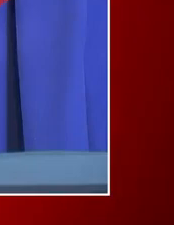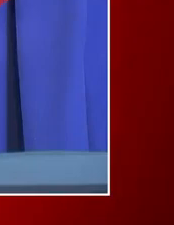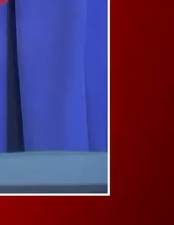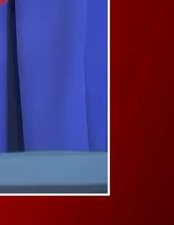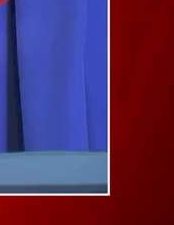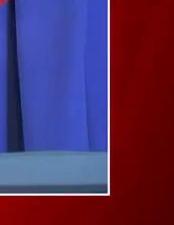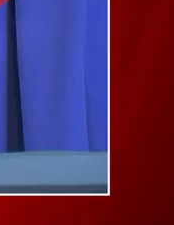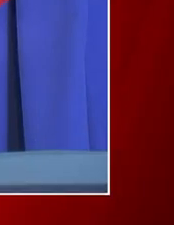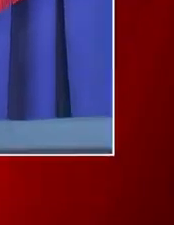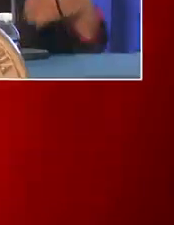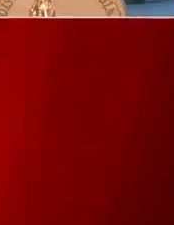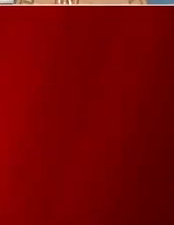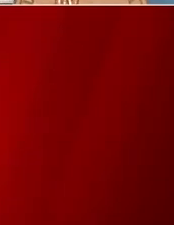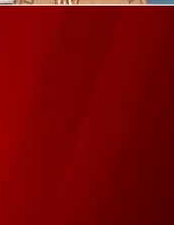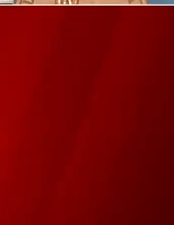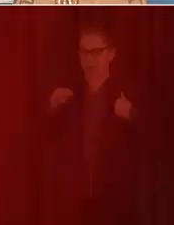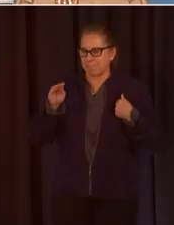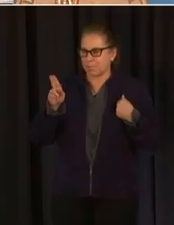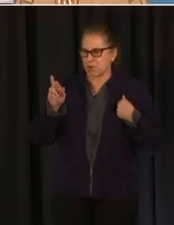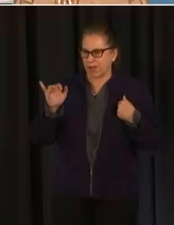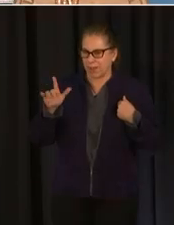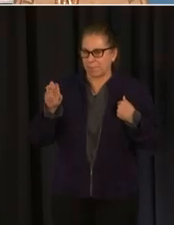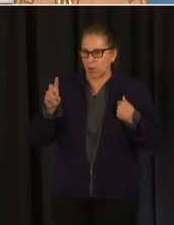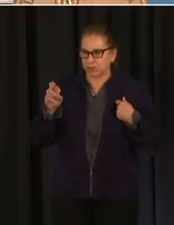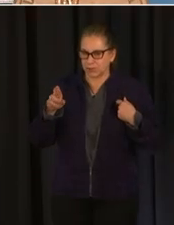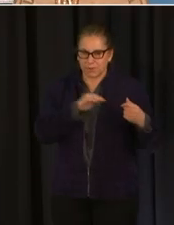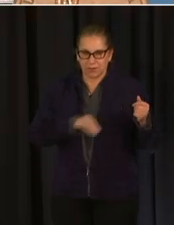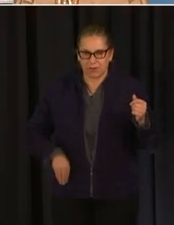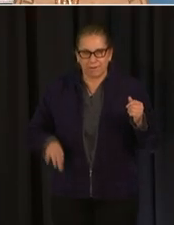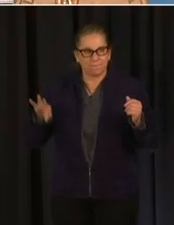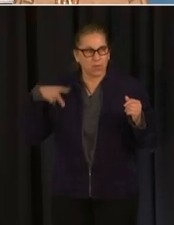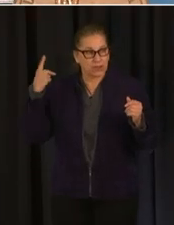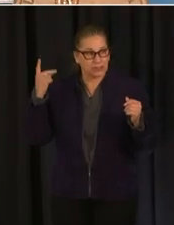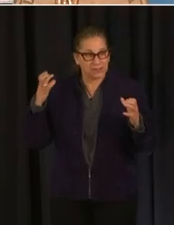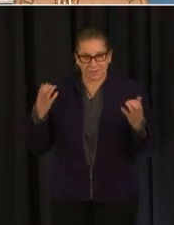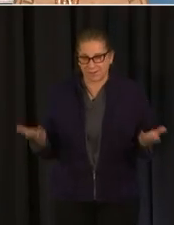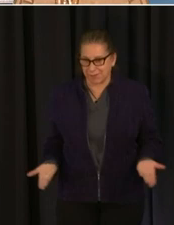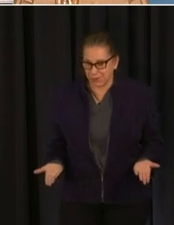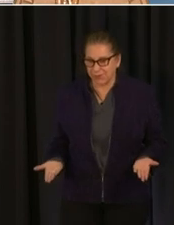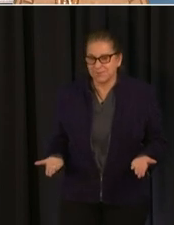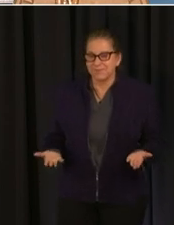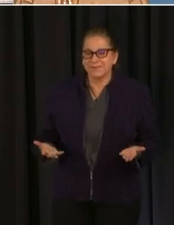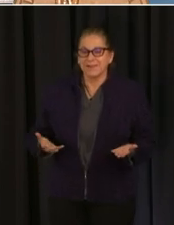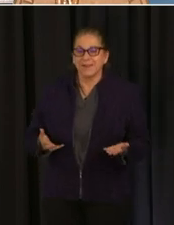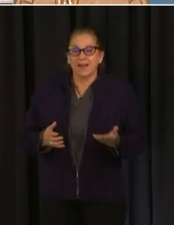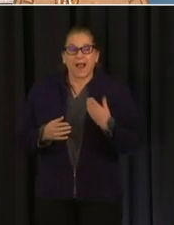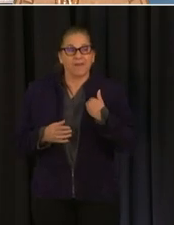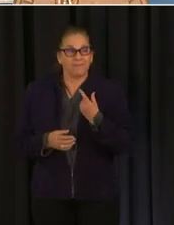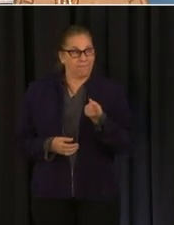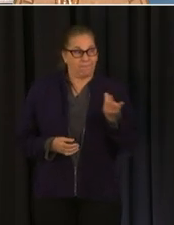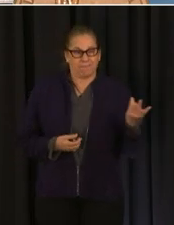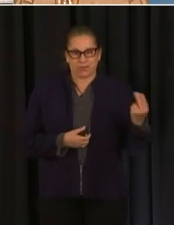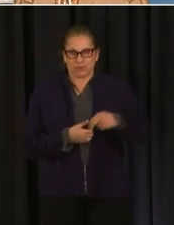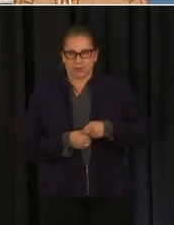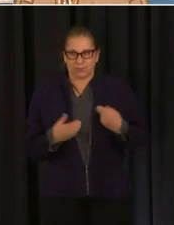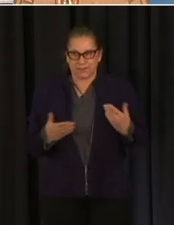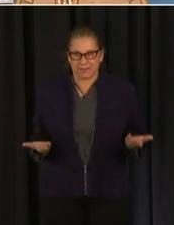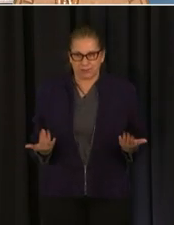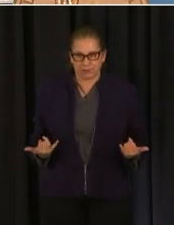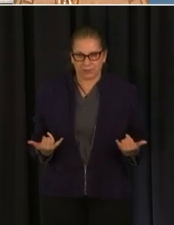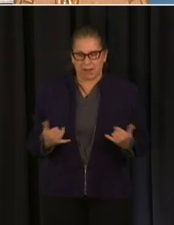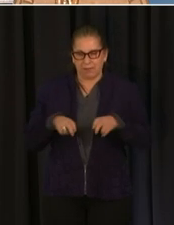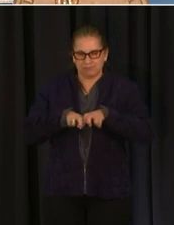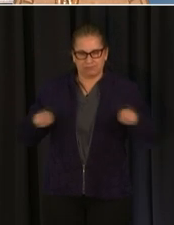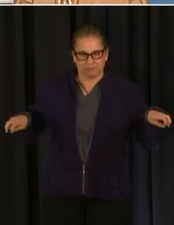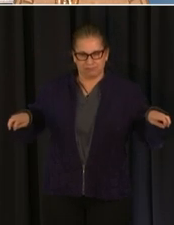good morning everyone i'm muriel bowser i'm the mayor of washington dc i'm joined by members of my team to provide